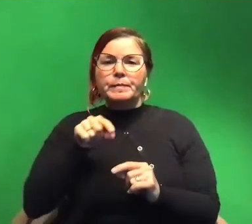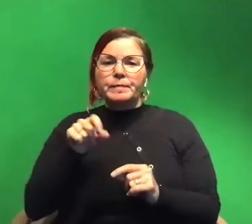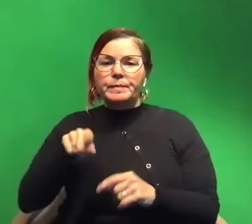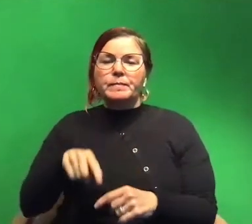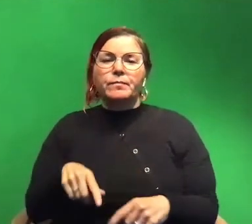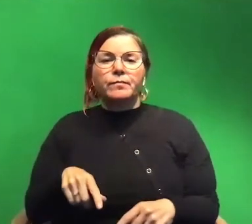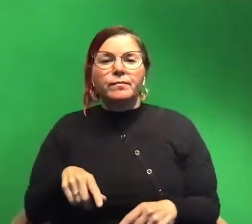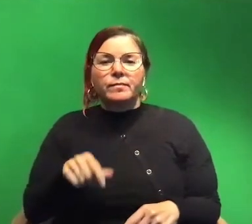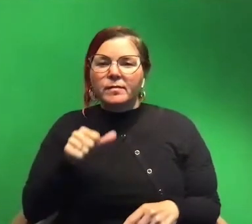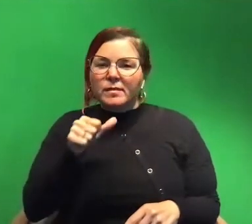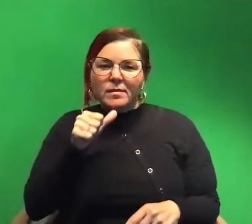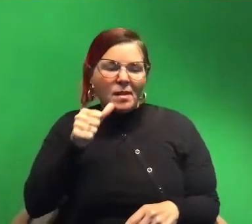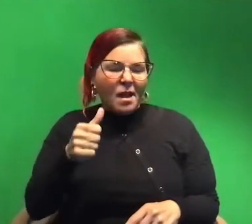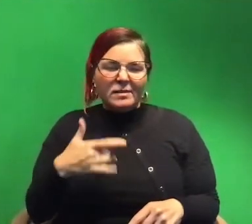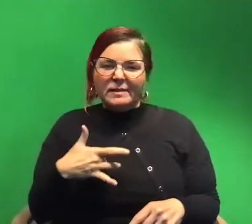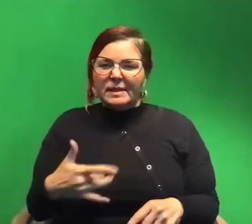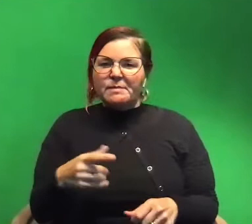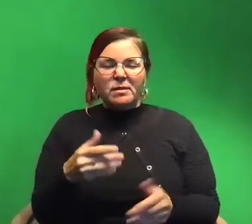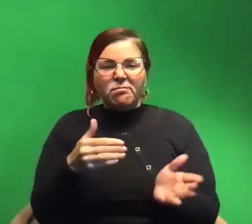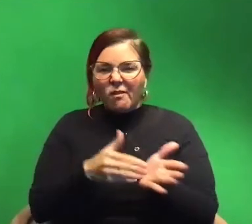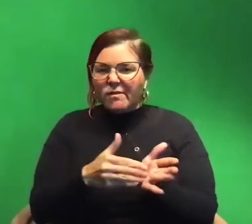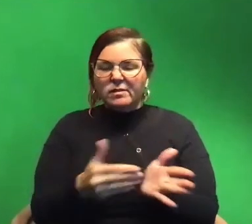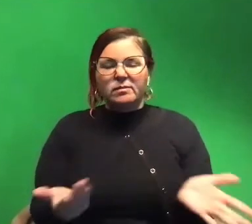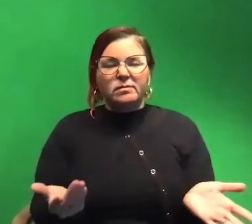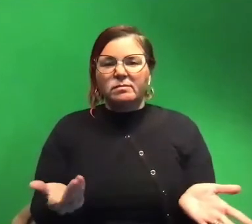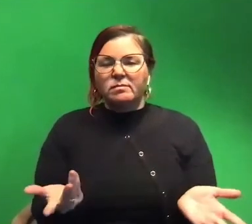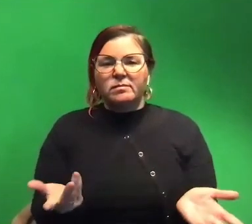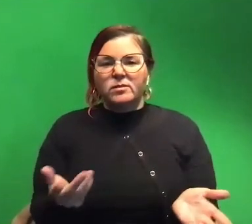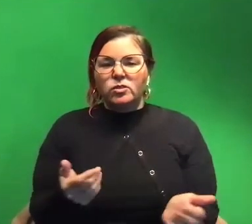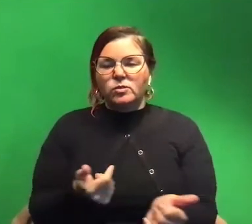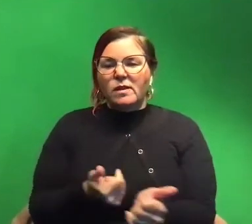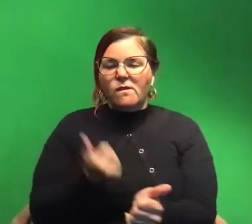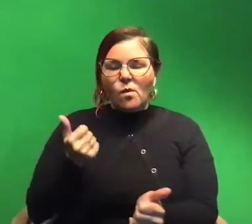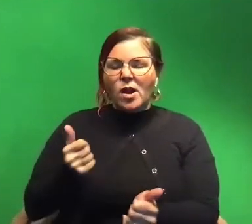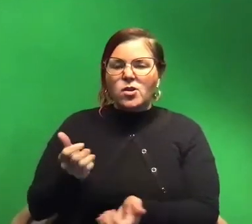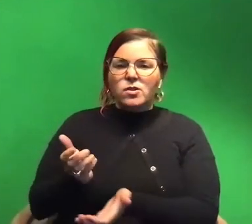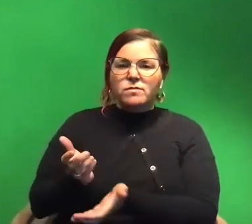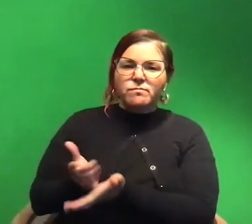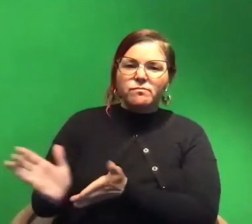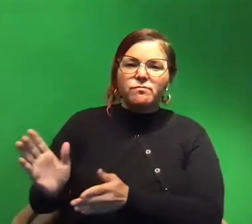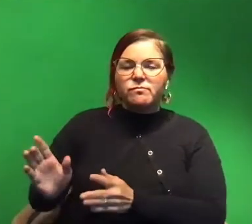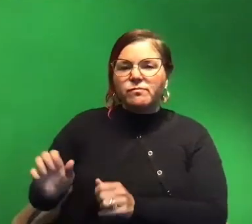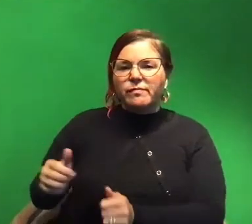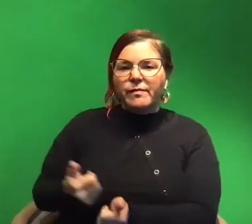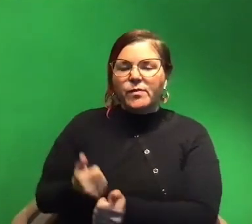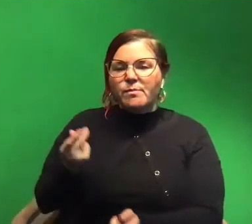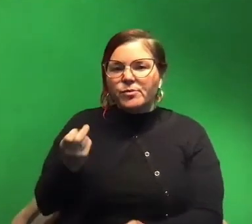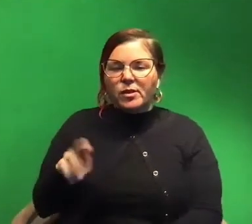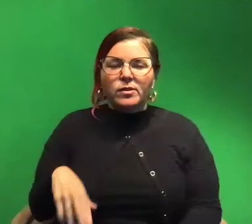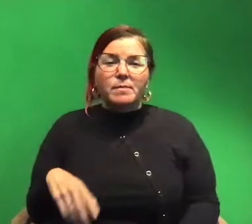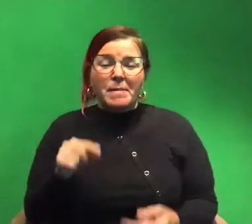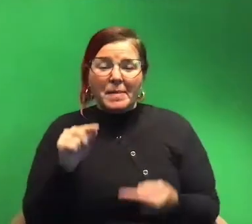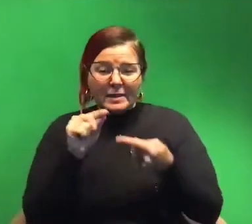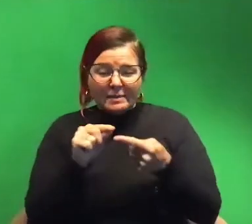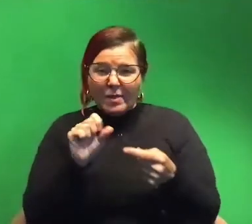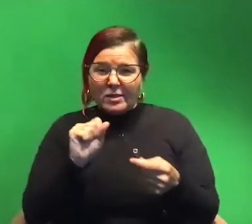it wasn't something they used to um deter a predator at all. So I don't know if just at that itty bitty stage